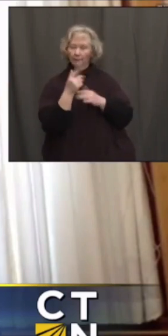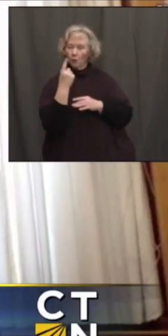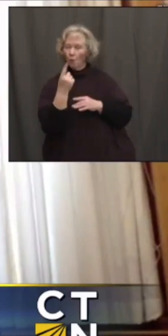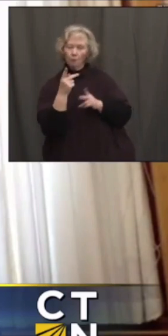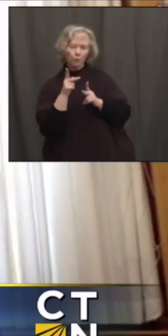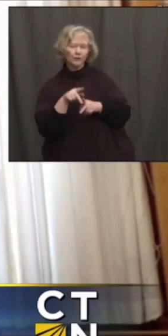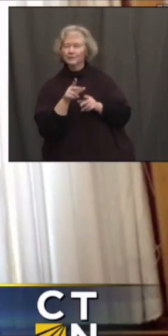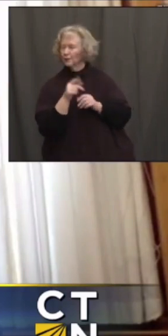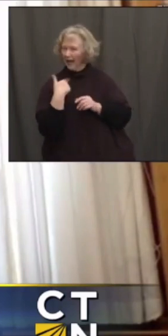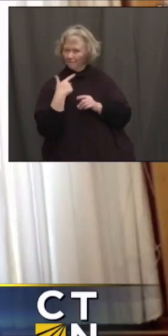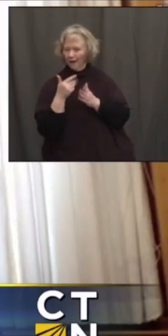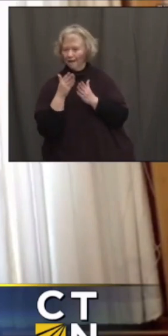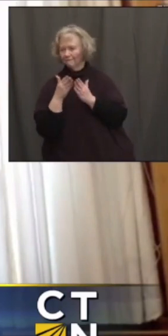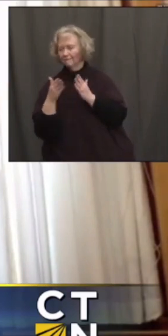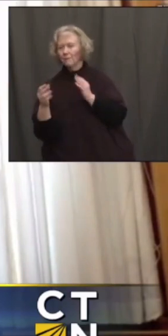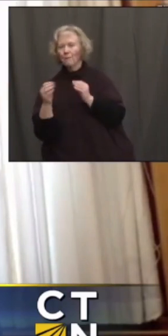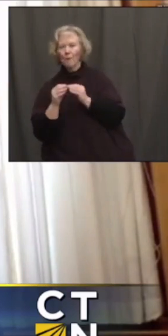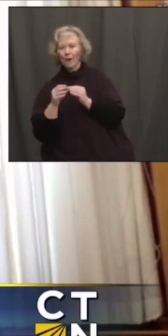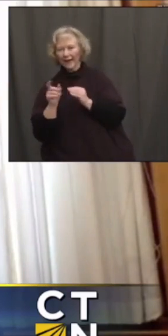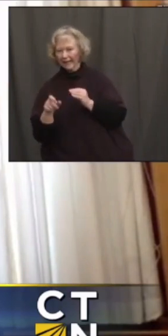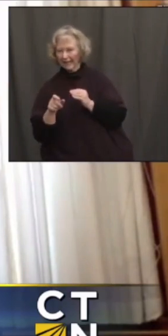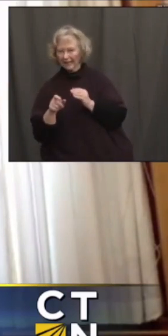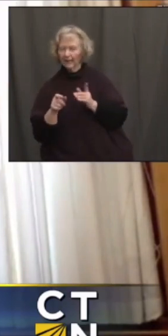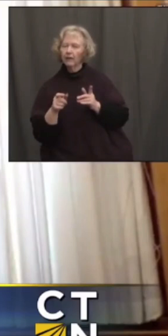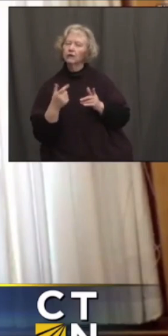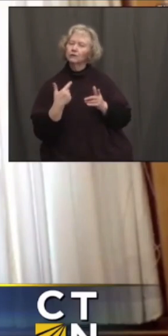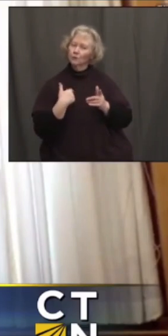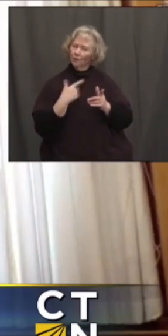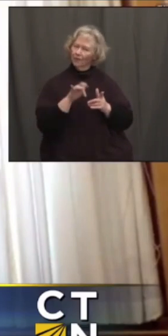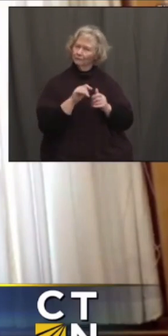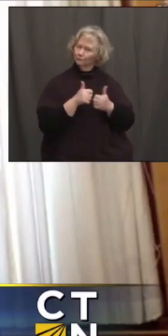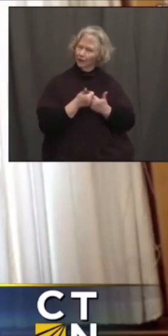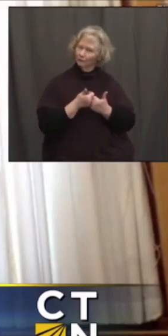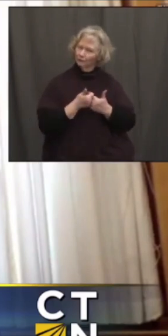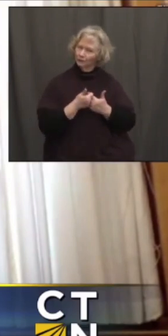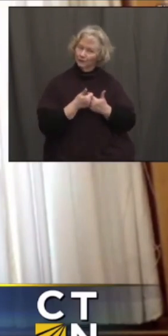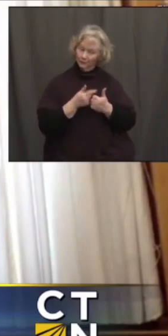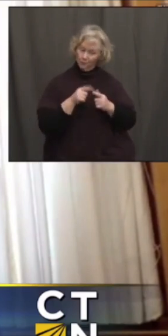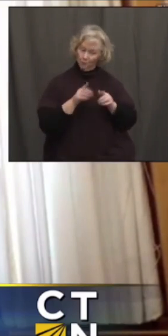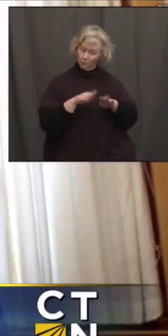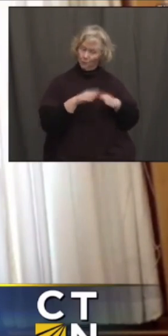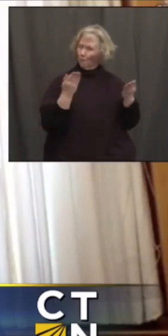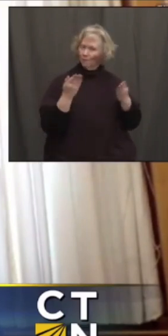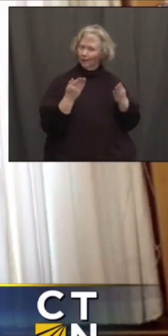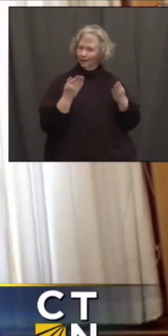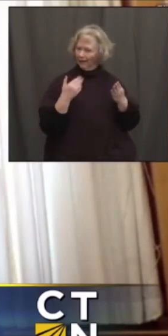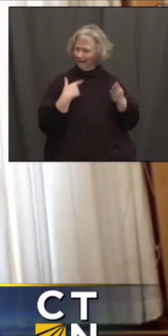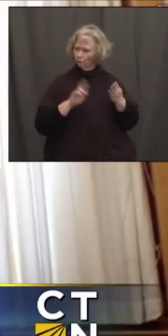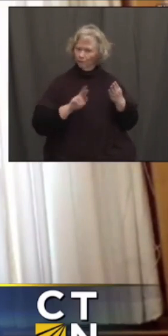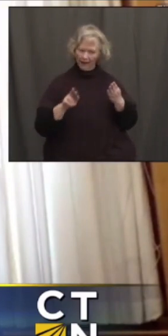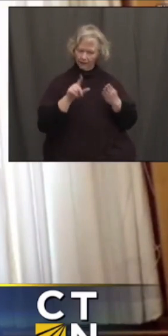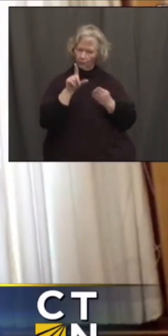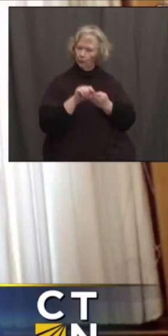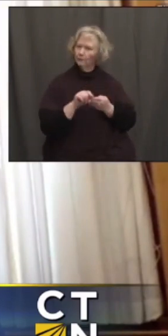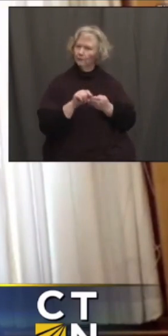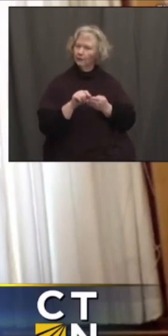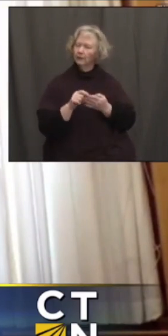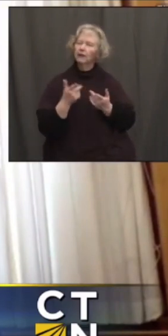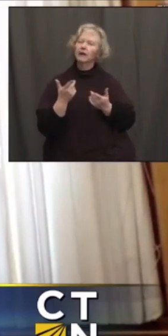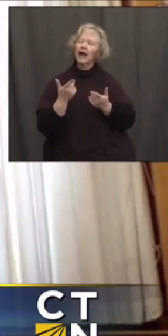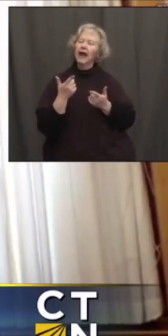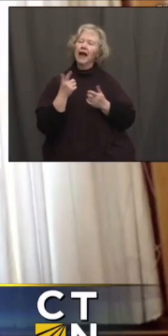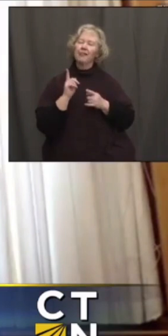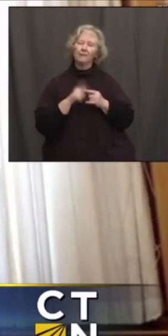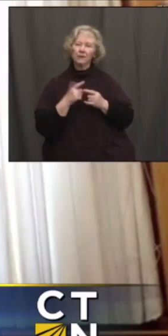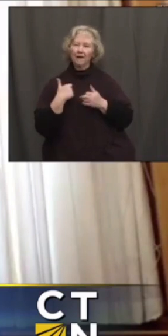And you still do have the challenge that we had wrestled with and we've talked a lot about, you know, when you start giving out that discretion, you know, where do you draw the lines,